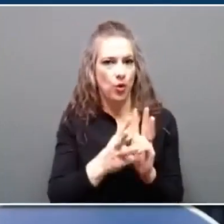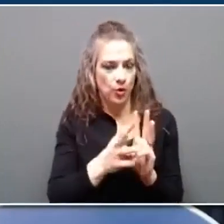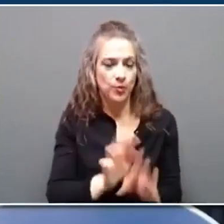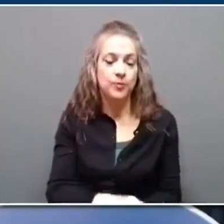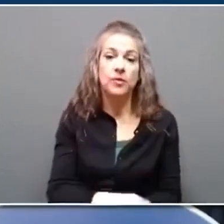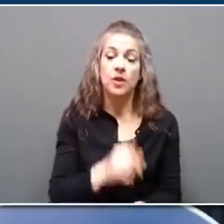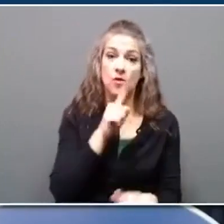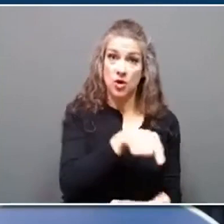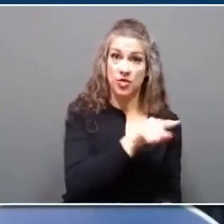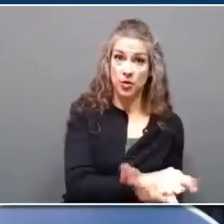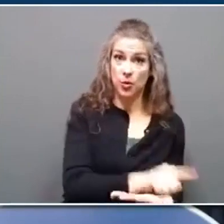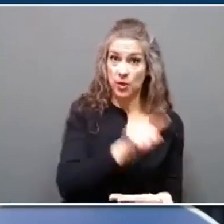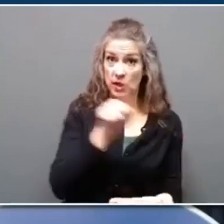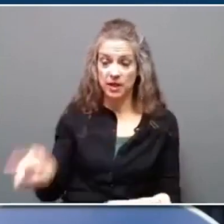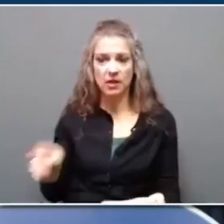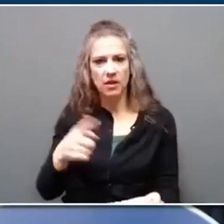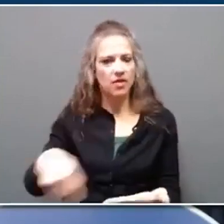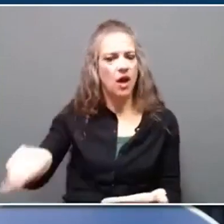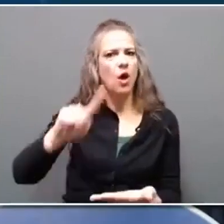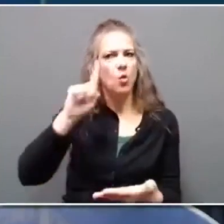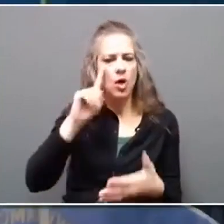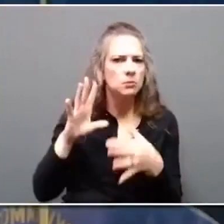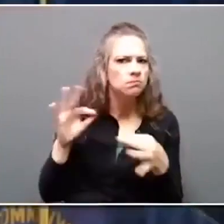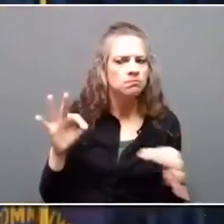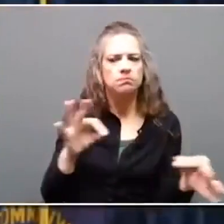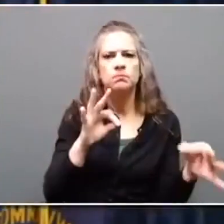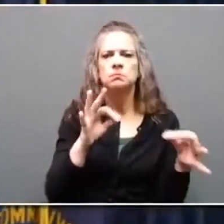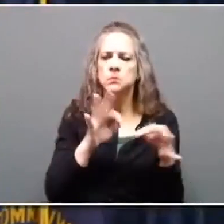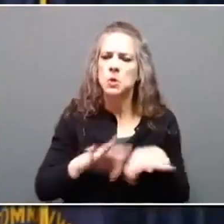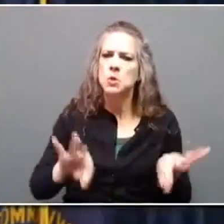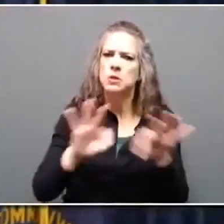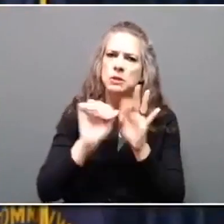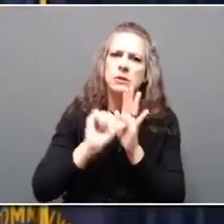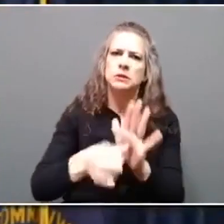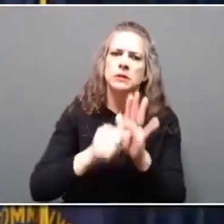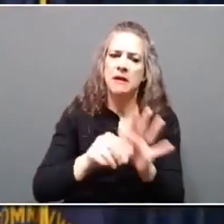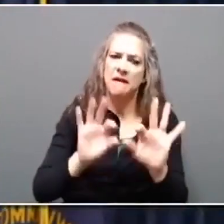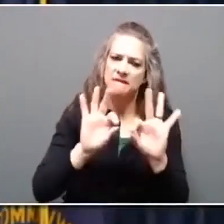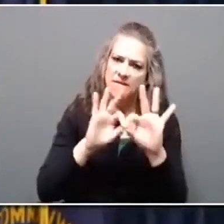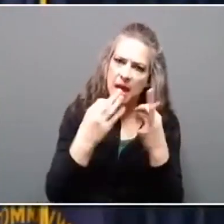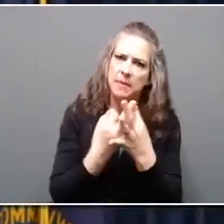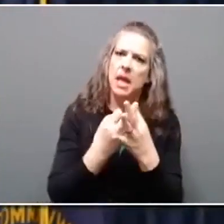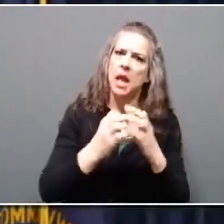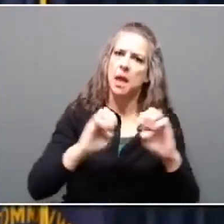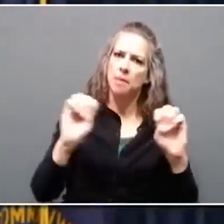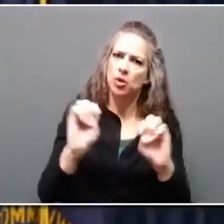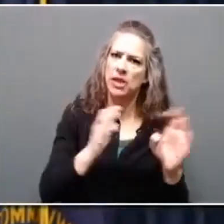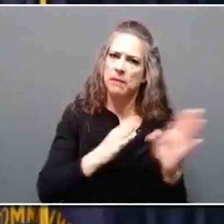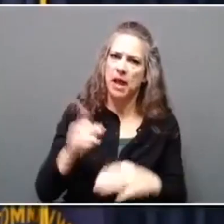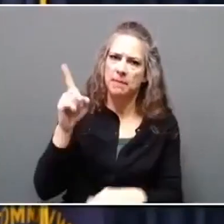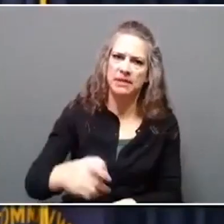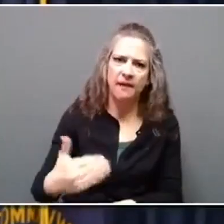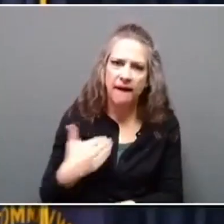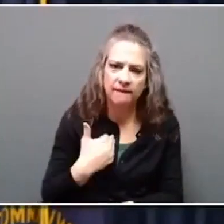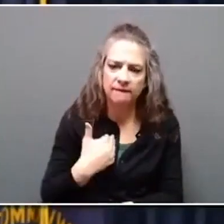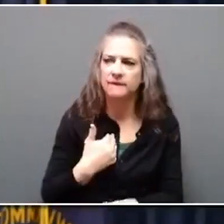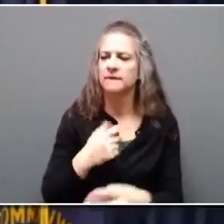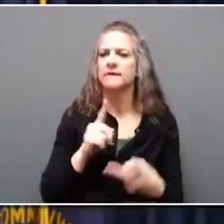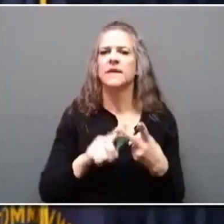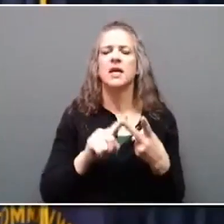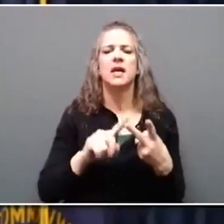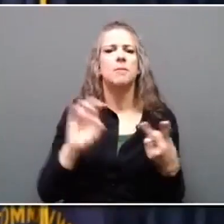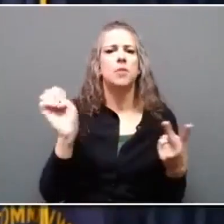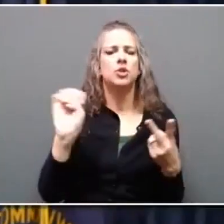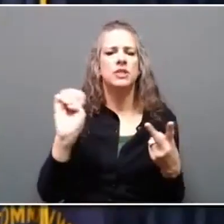week, these folks will emphasize the importance of having a family emergency plan, creating an emergency supply kit, and